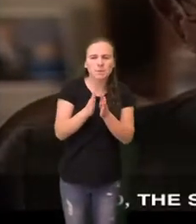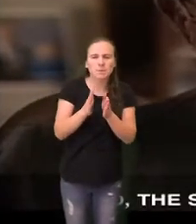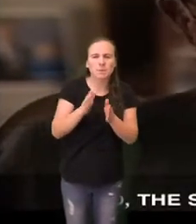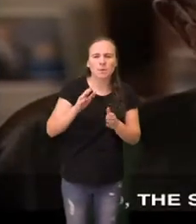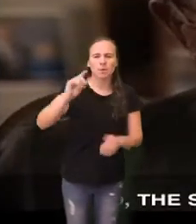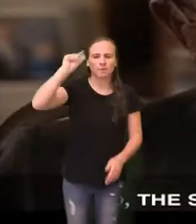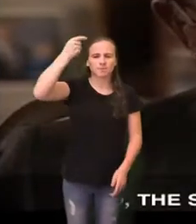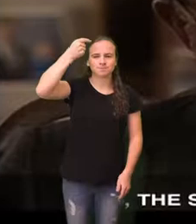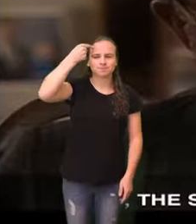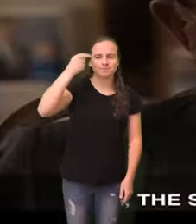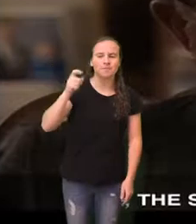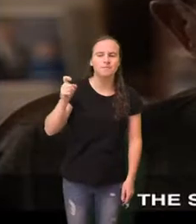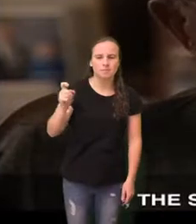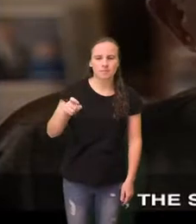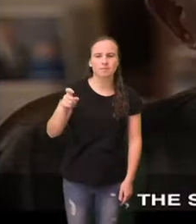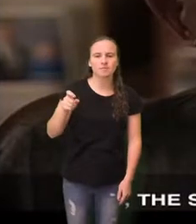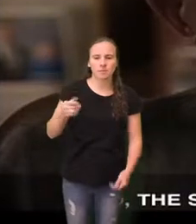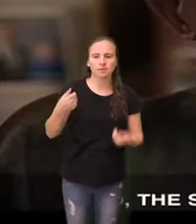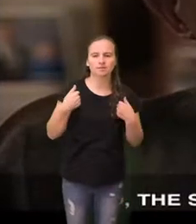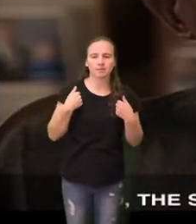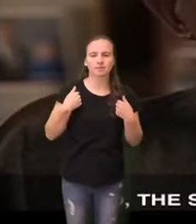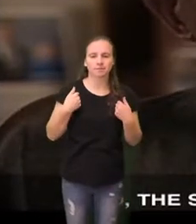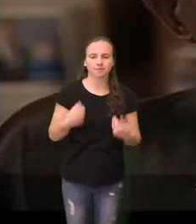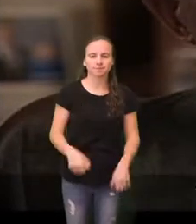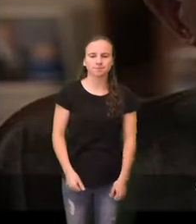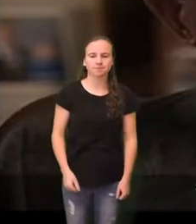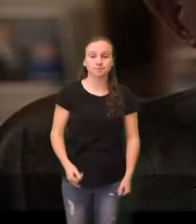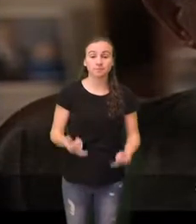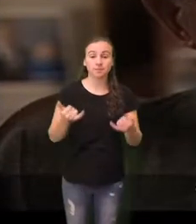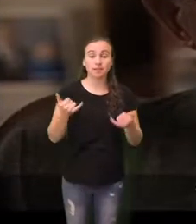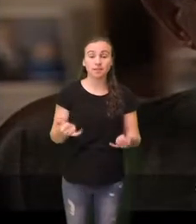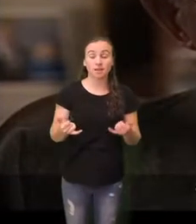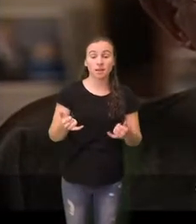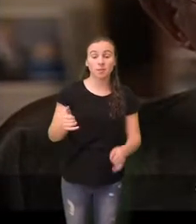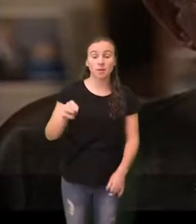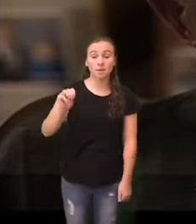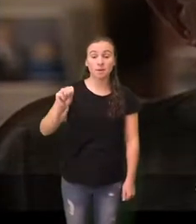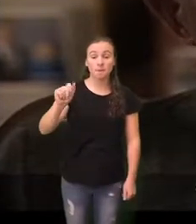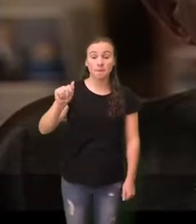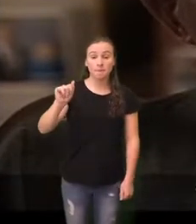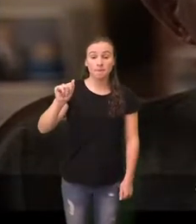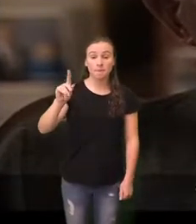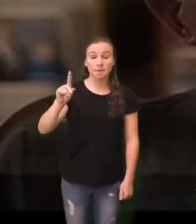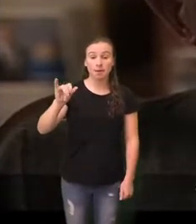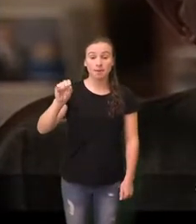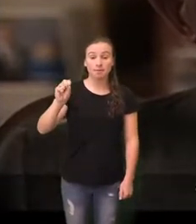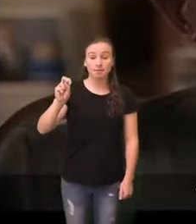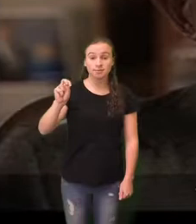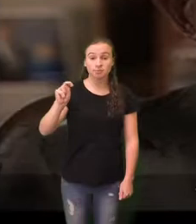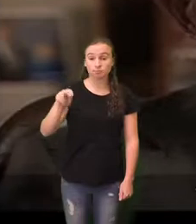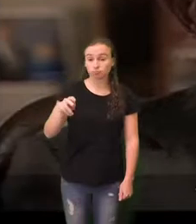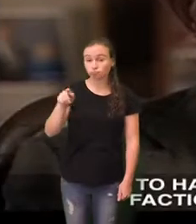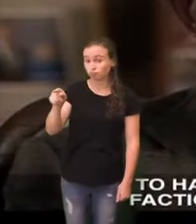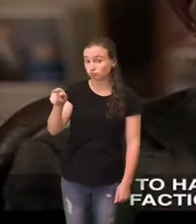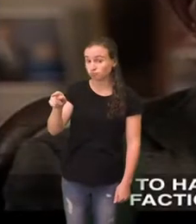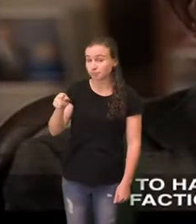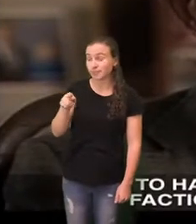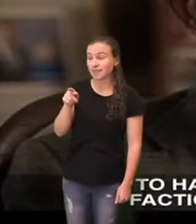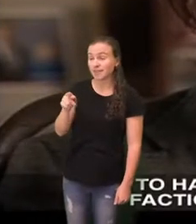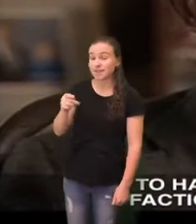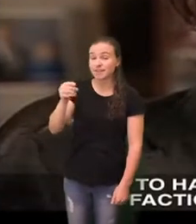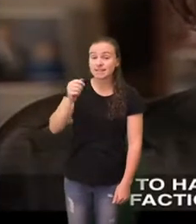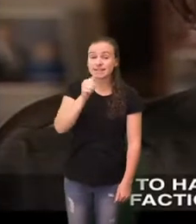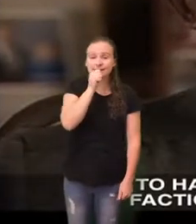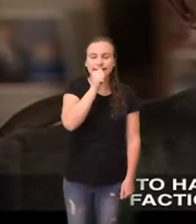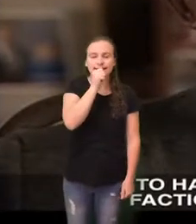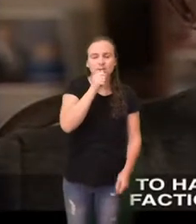they said, said Madison, no, the secret is an extensive republic. An extensive republic that will allow you to have